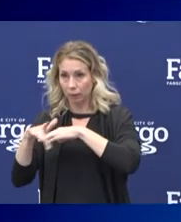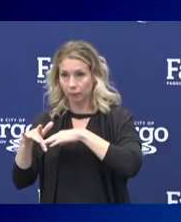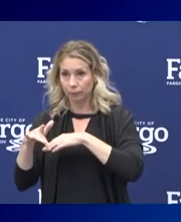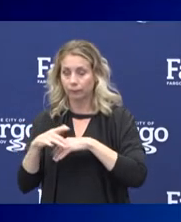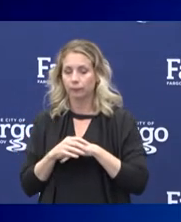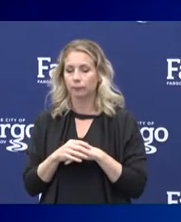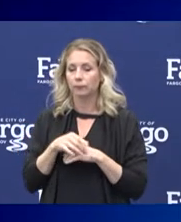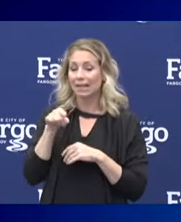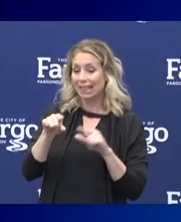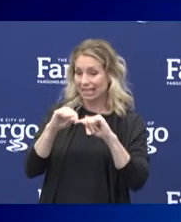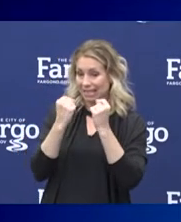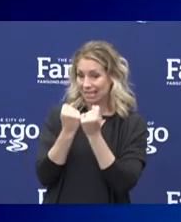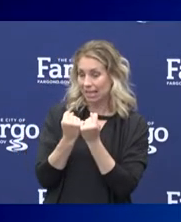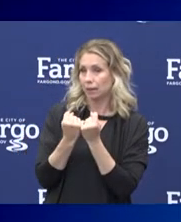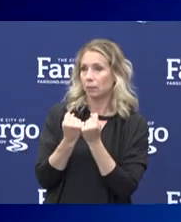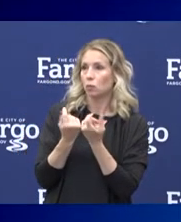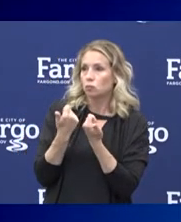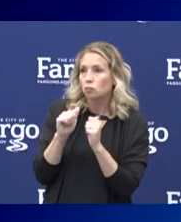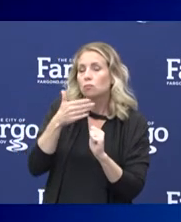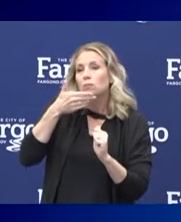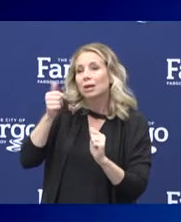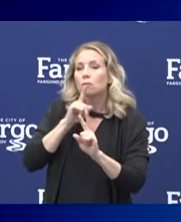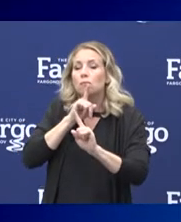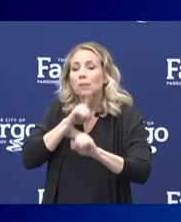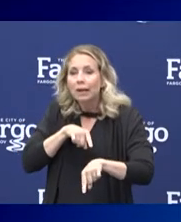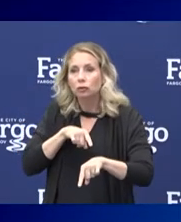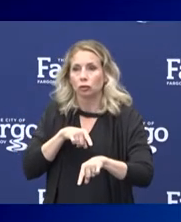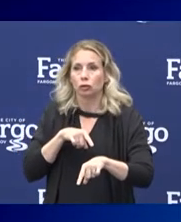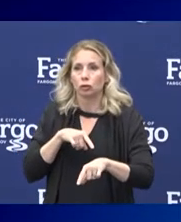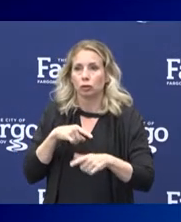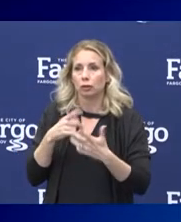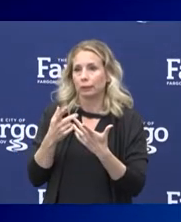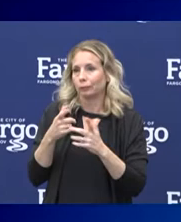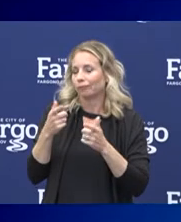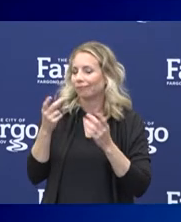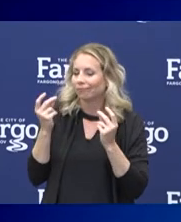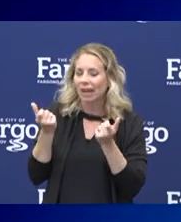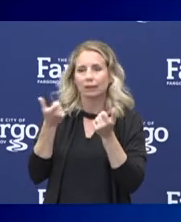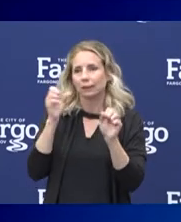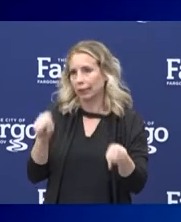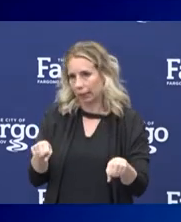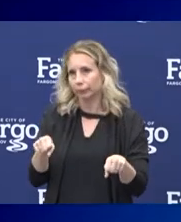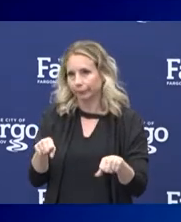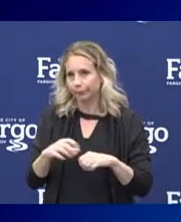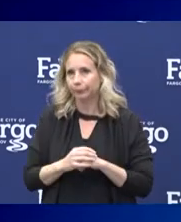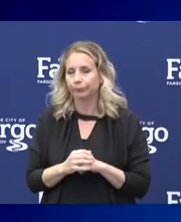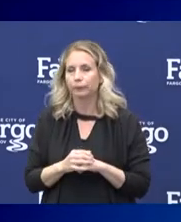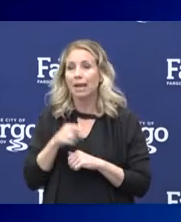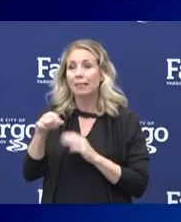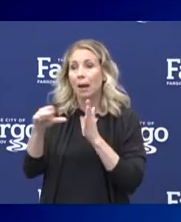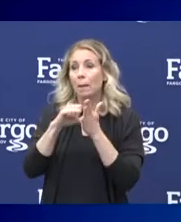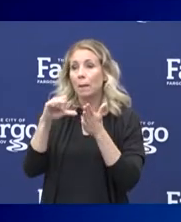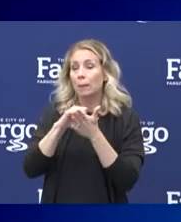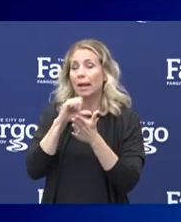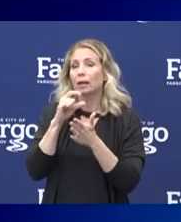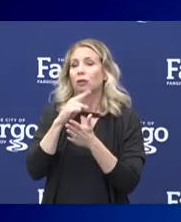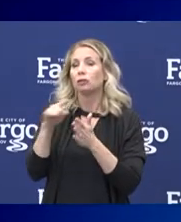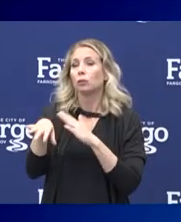communications team will do their best to answer any questions or comments in a timely manner. You can find that page at